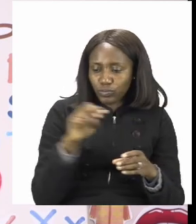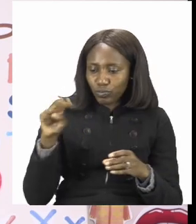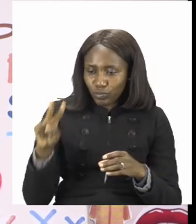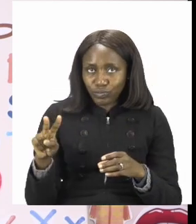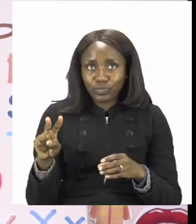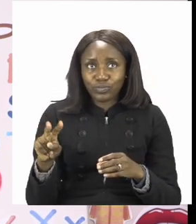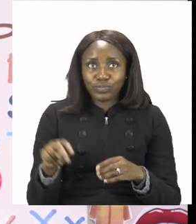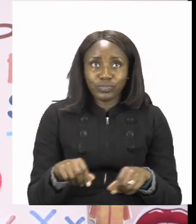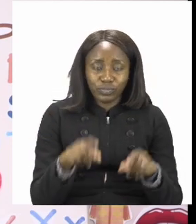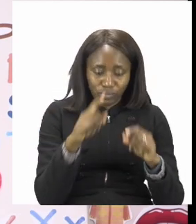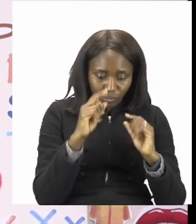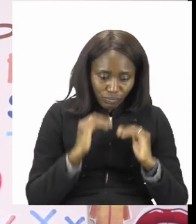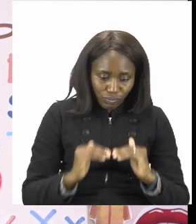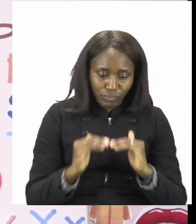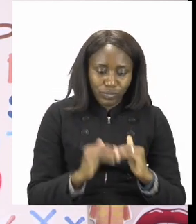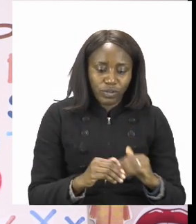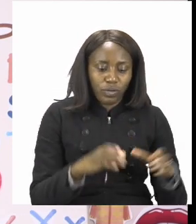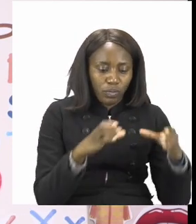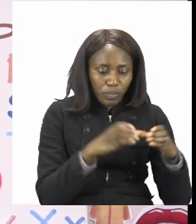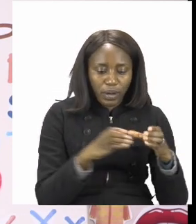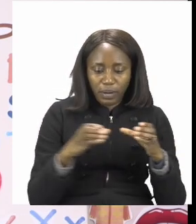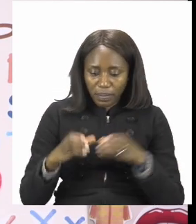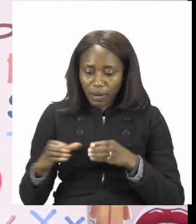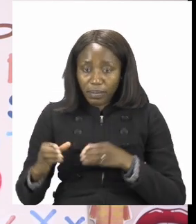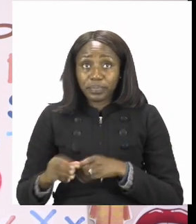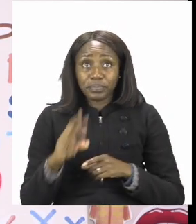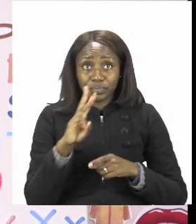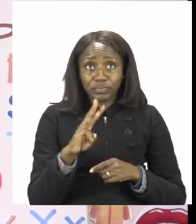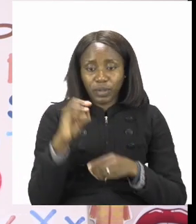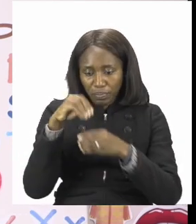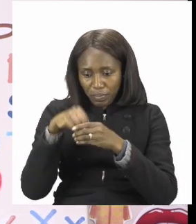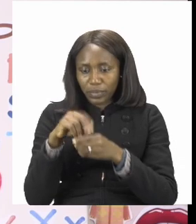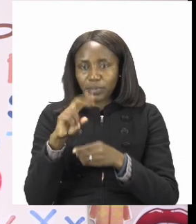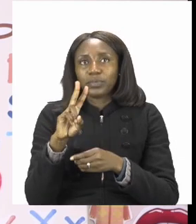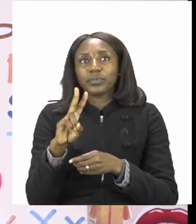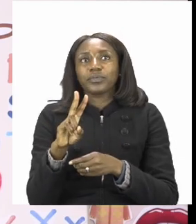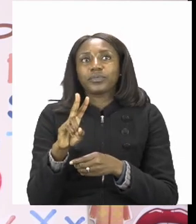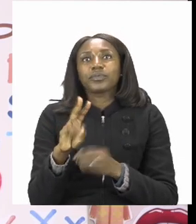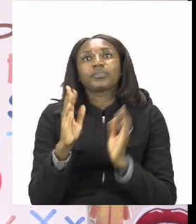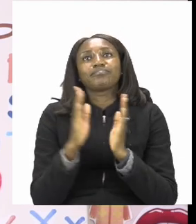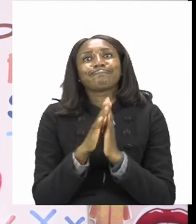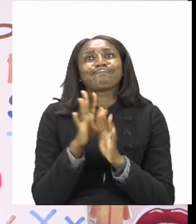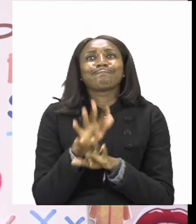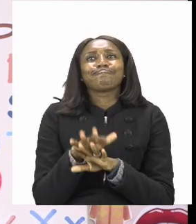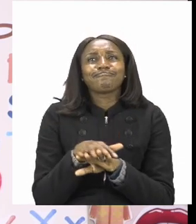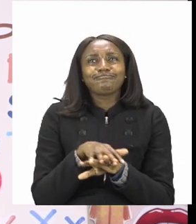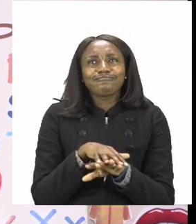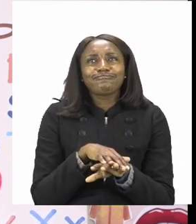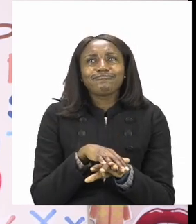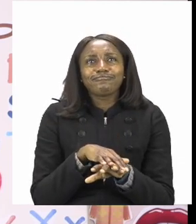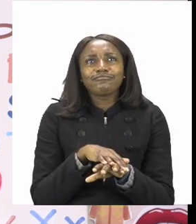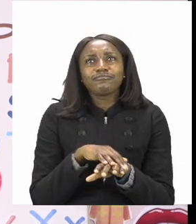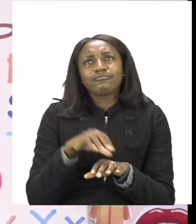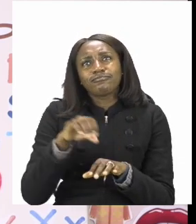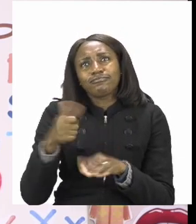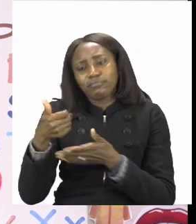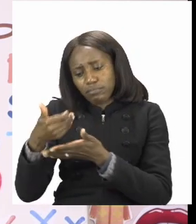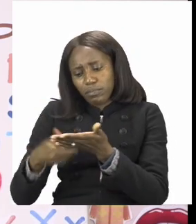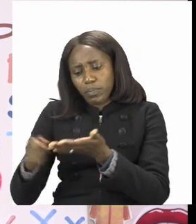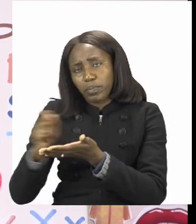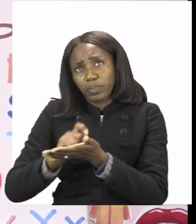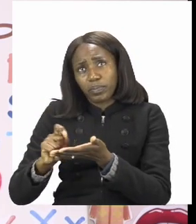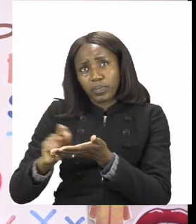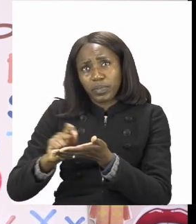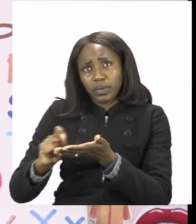Here we drew three groups and inside we put two. So take your time use a separate piece of paper before